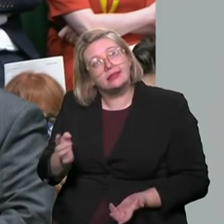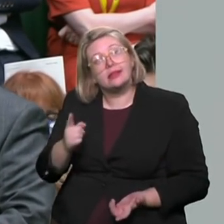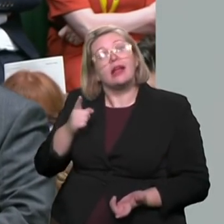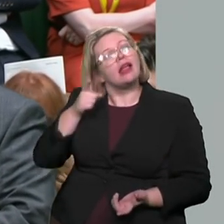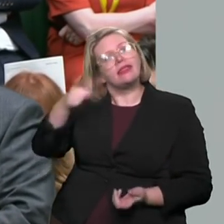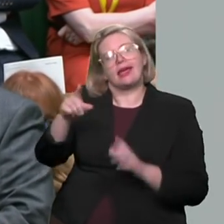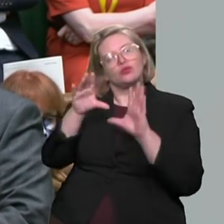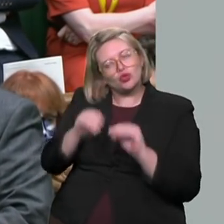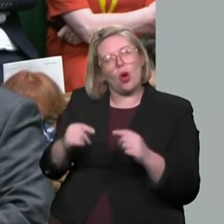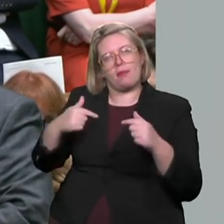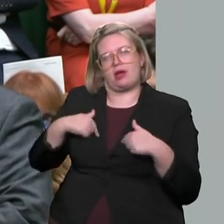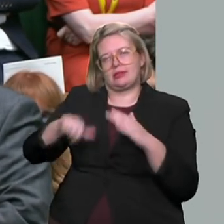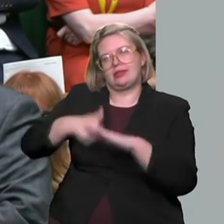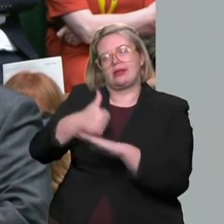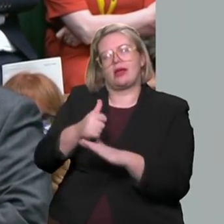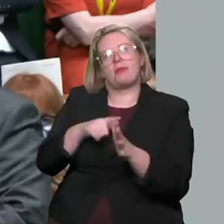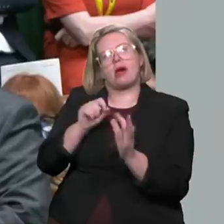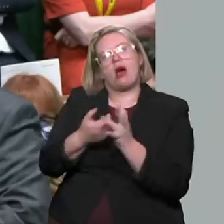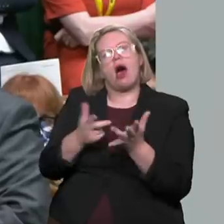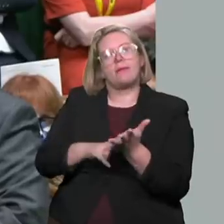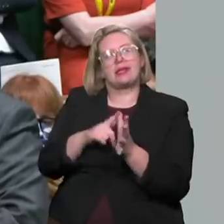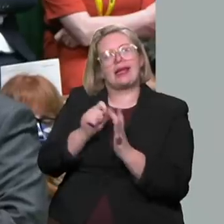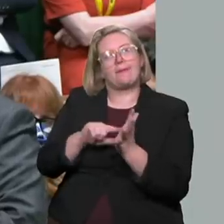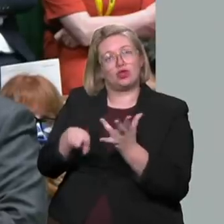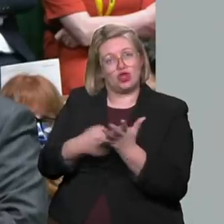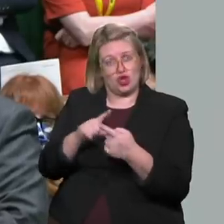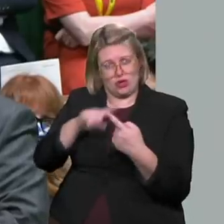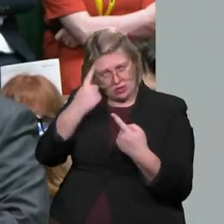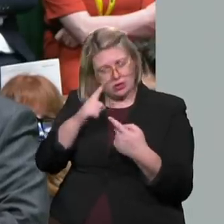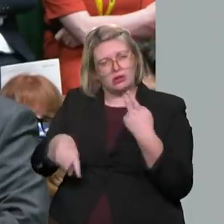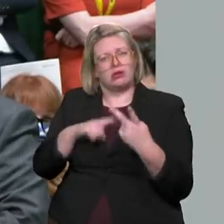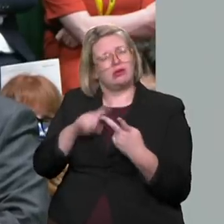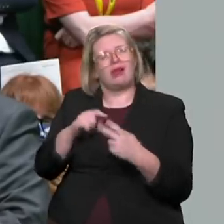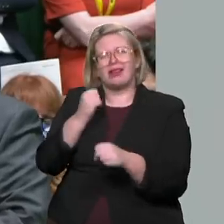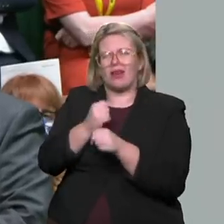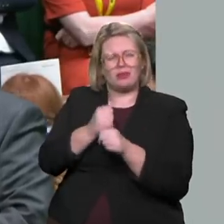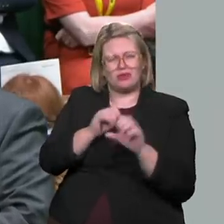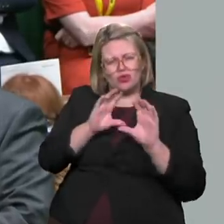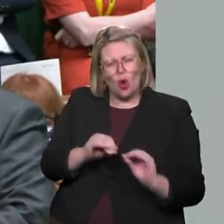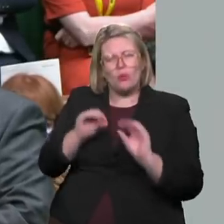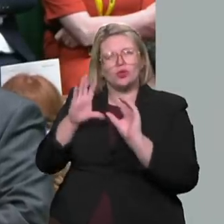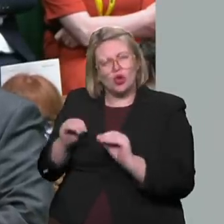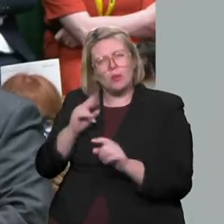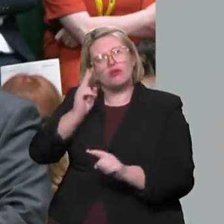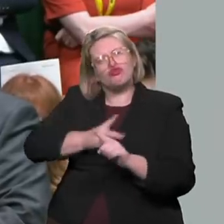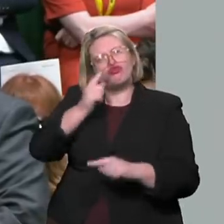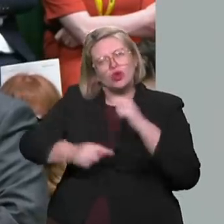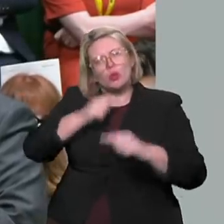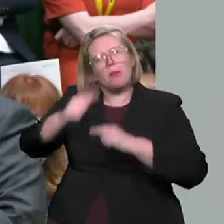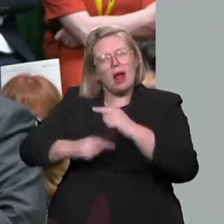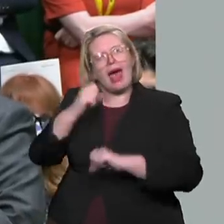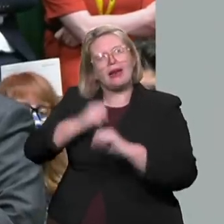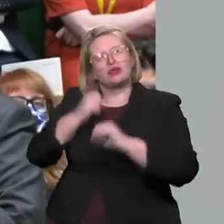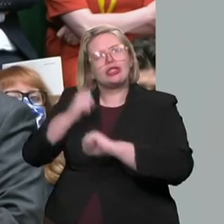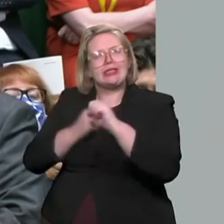in Scotland, but across the board, they are proving an active barrier to renewable energy opportunities. Tidal stream